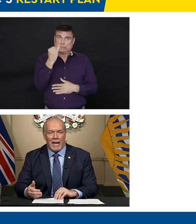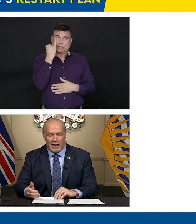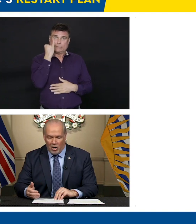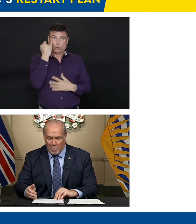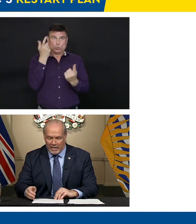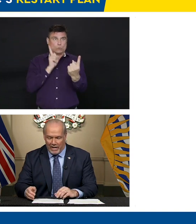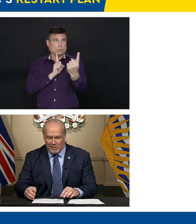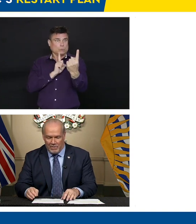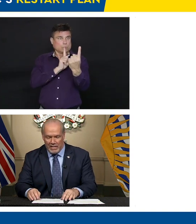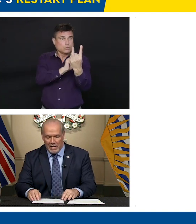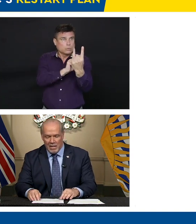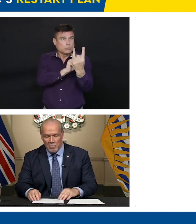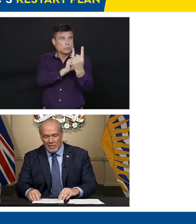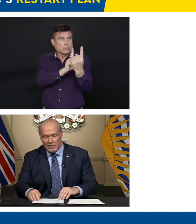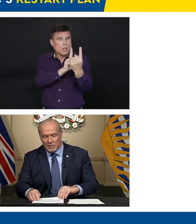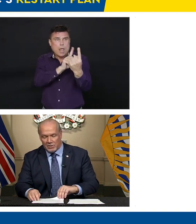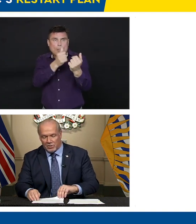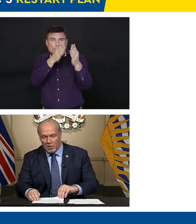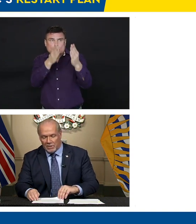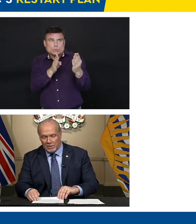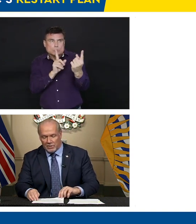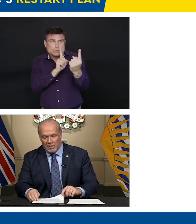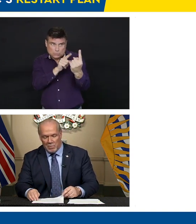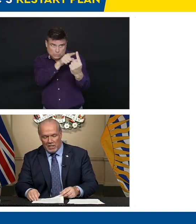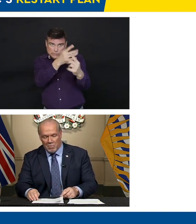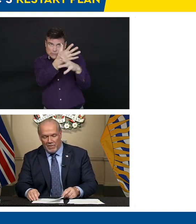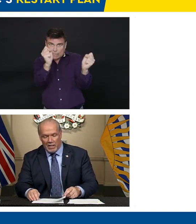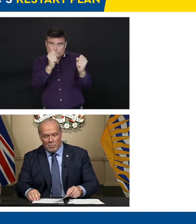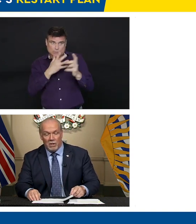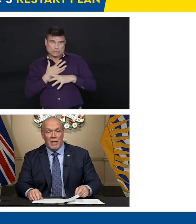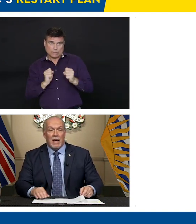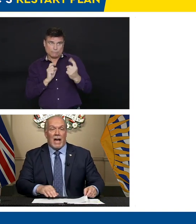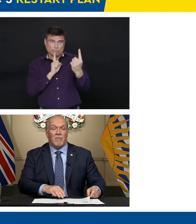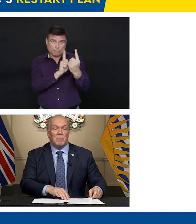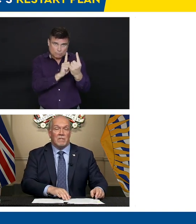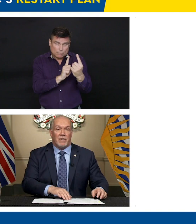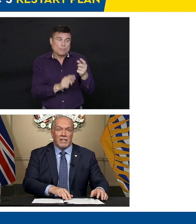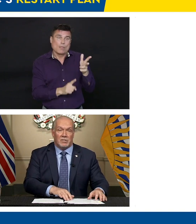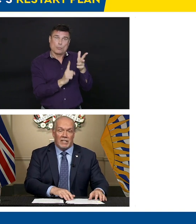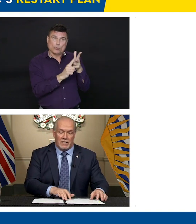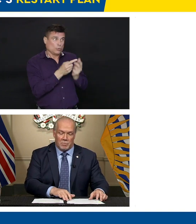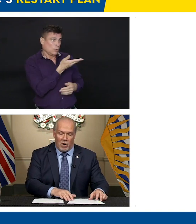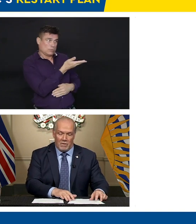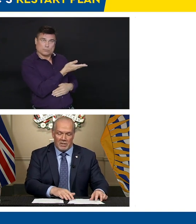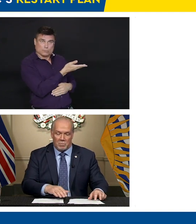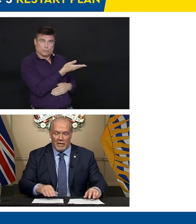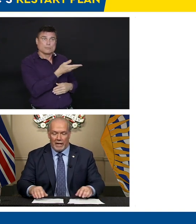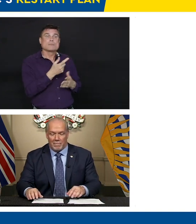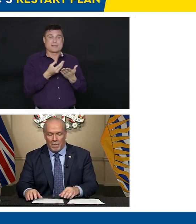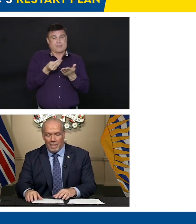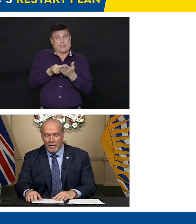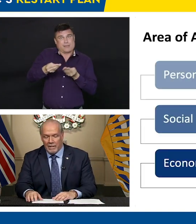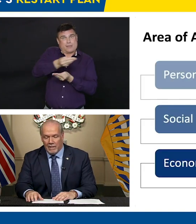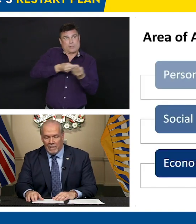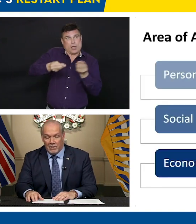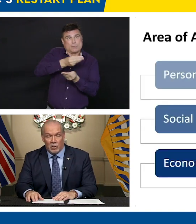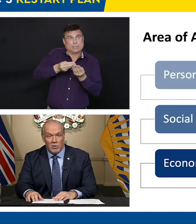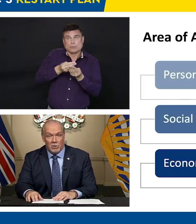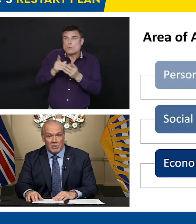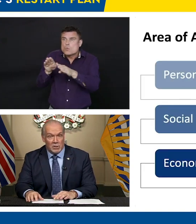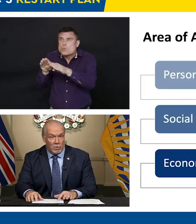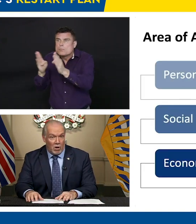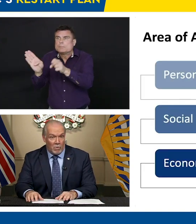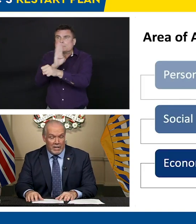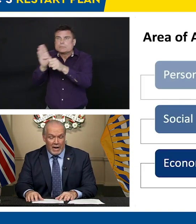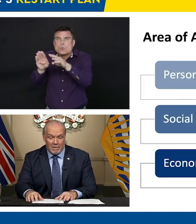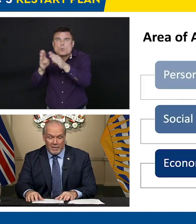we conduct economic activity, businesses and services that become available have to be phased in as part of this plan. The